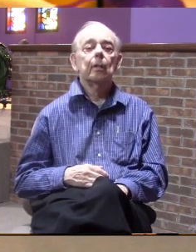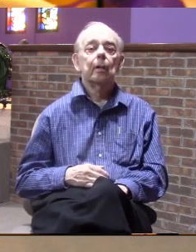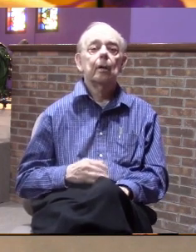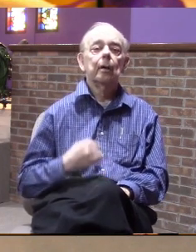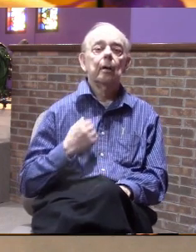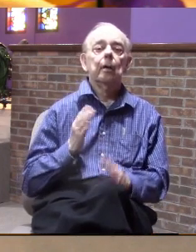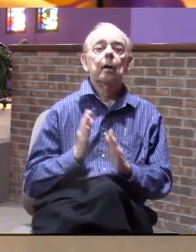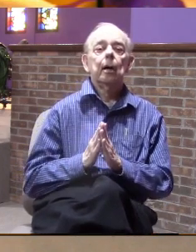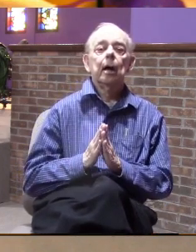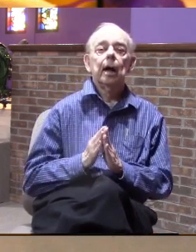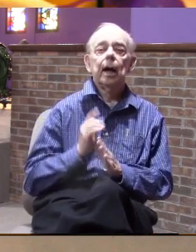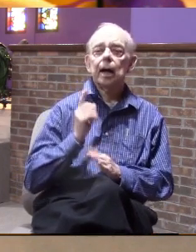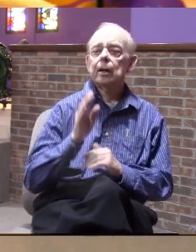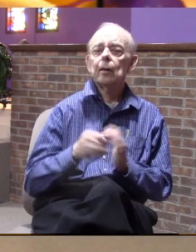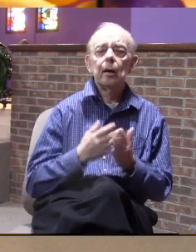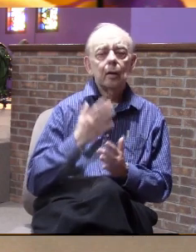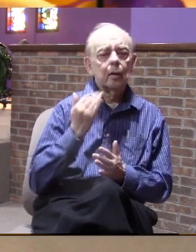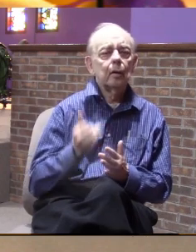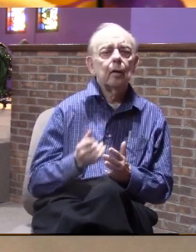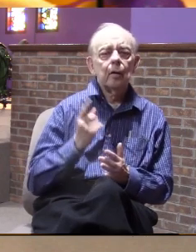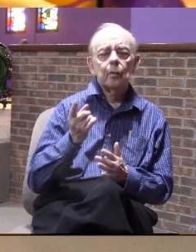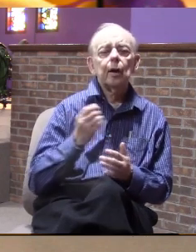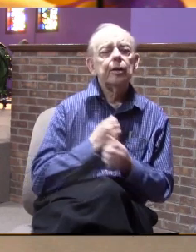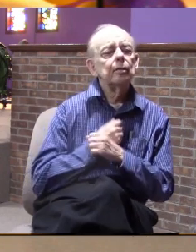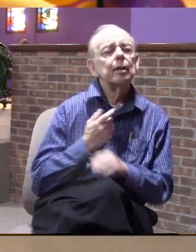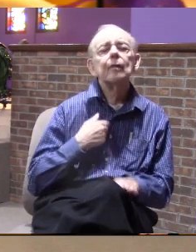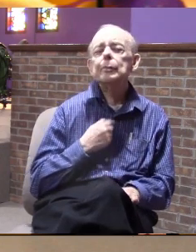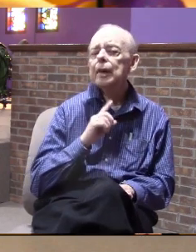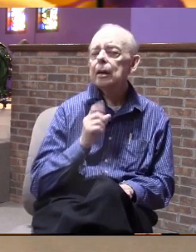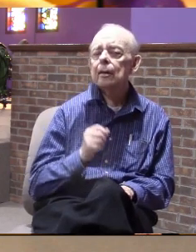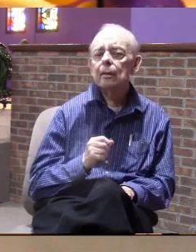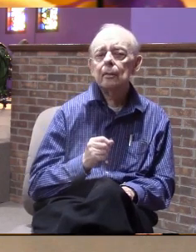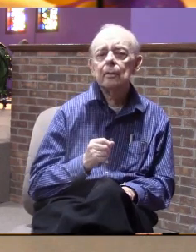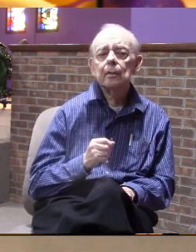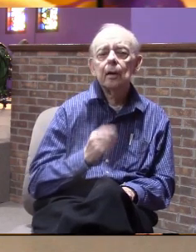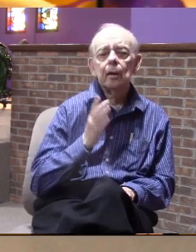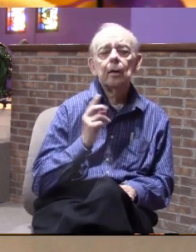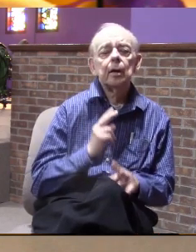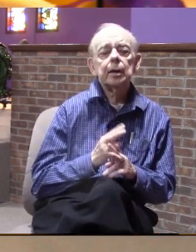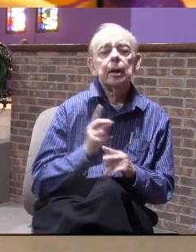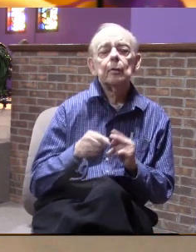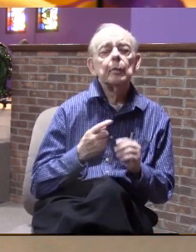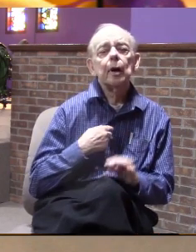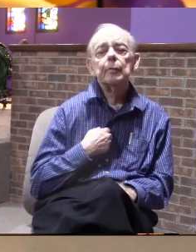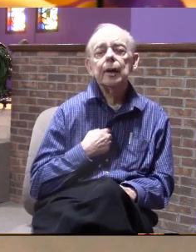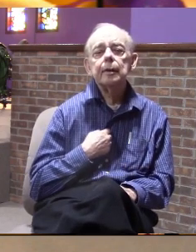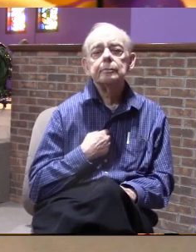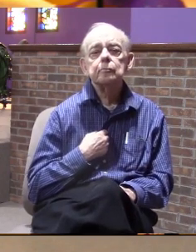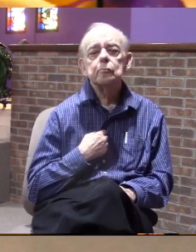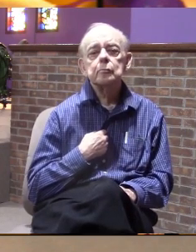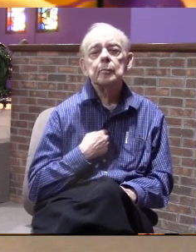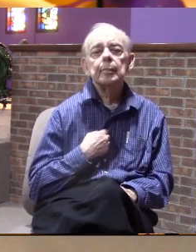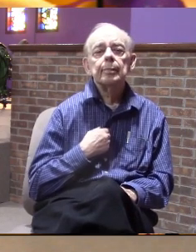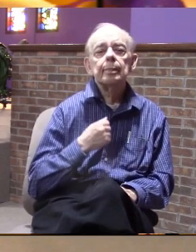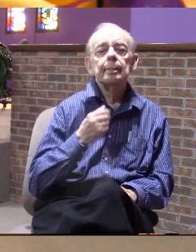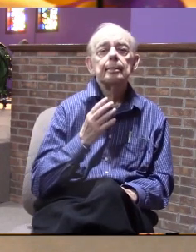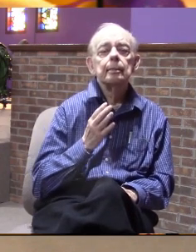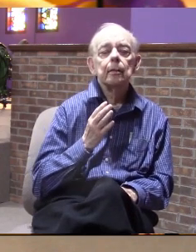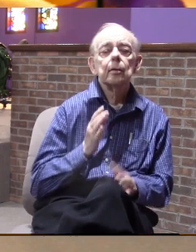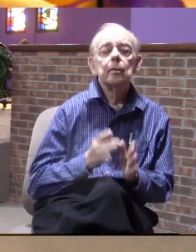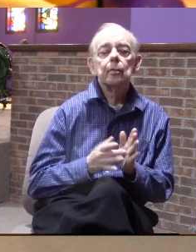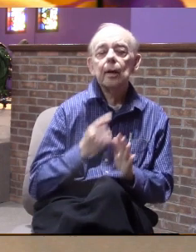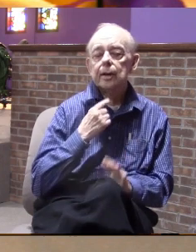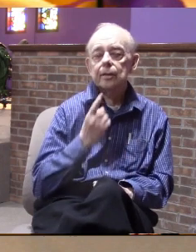we ask him all the time why why would you love me why would you care about me and he says you know what